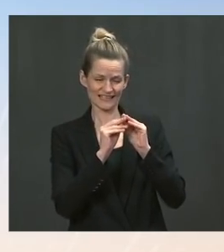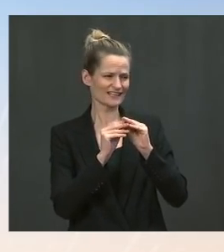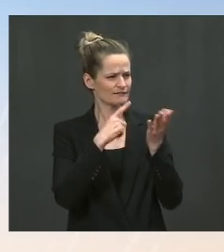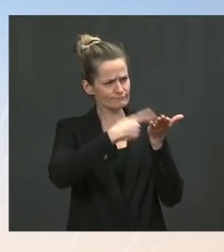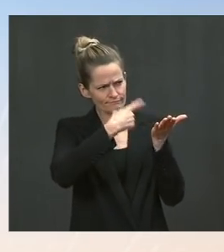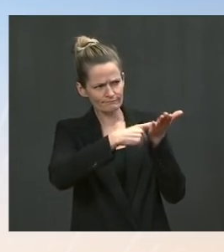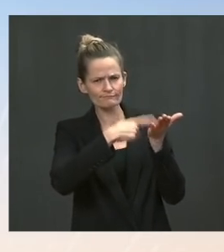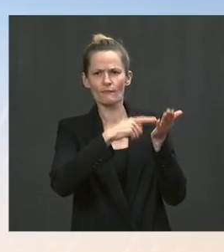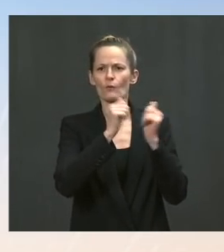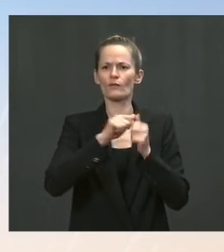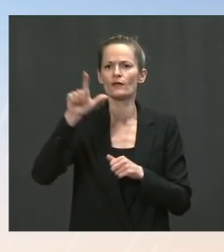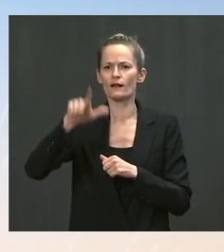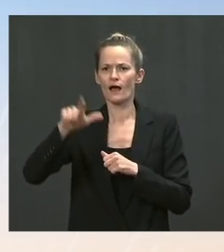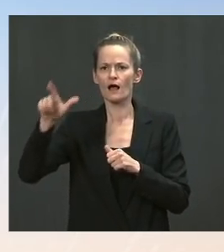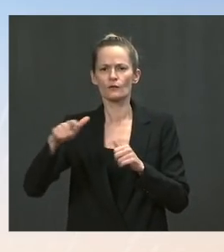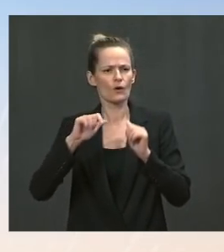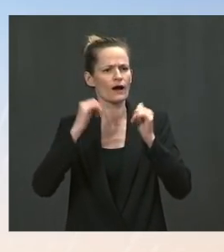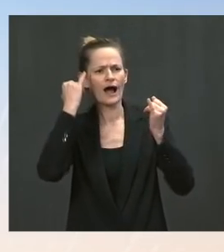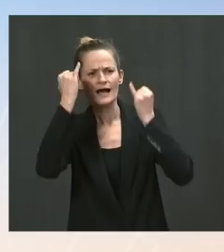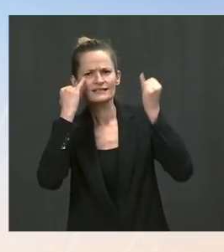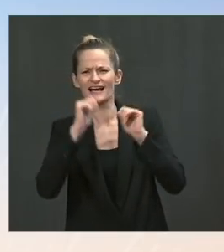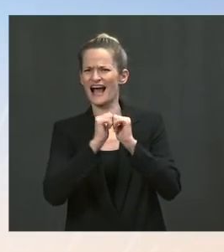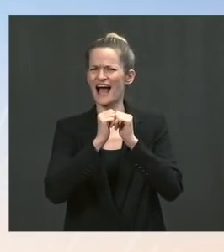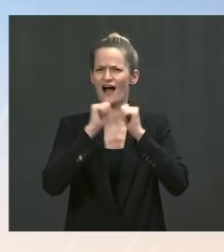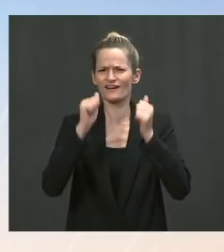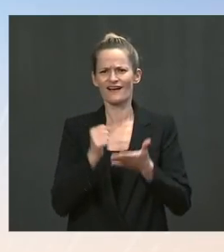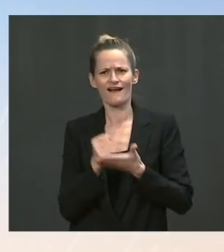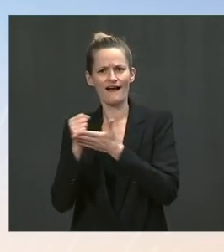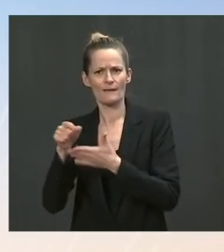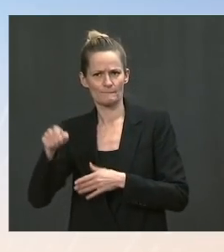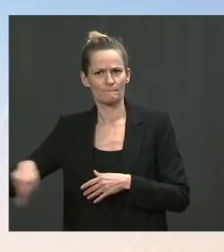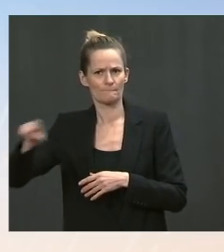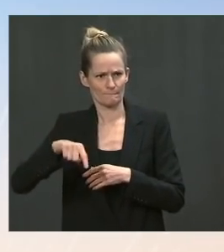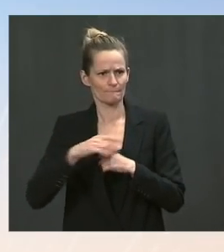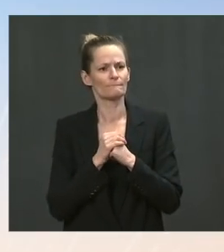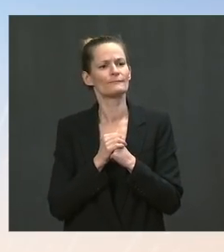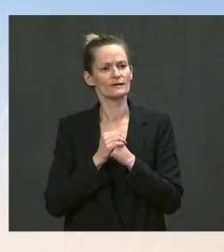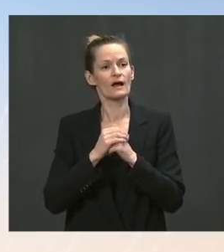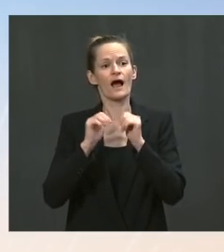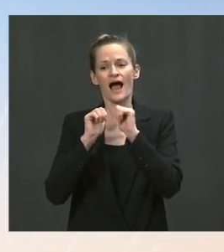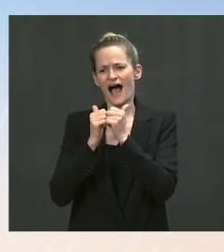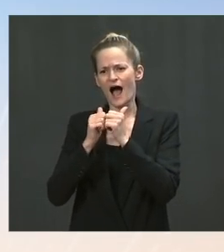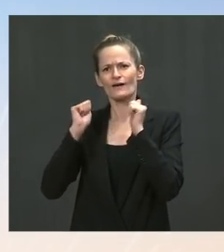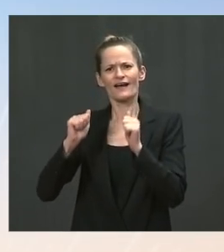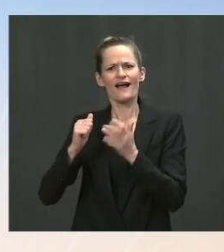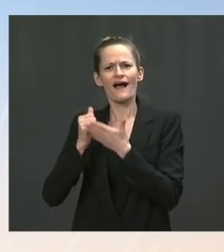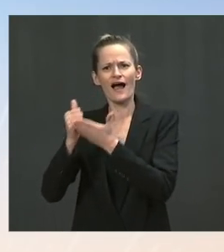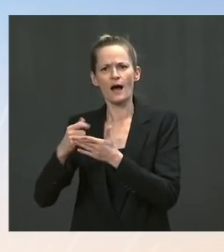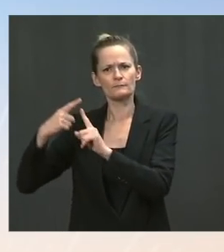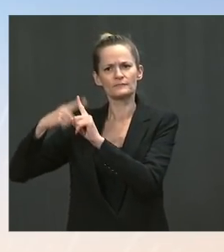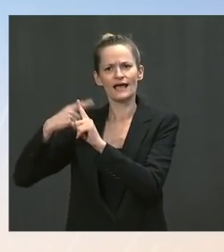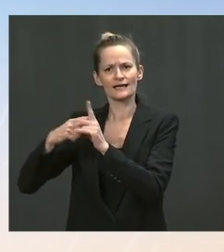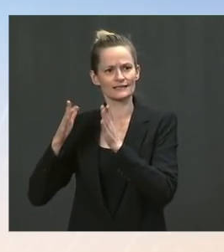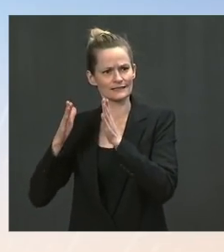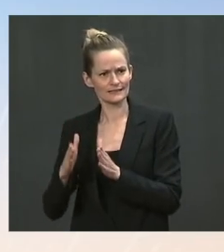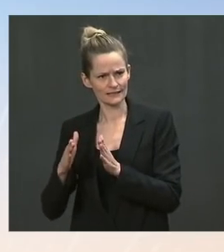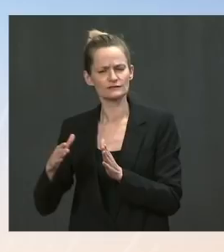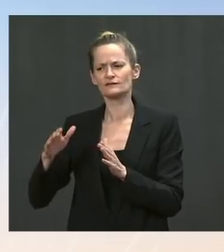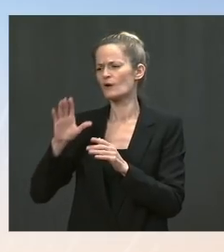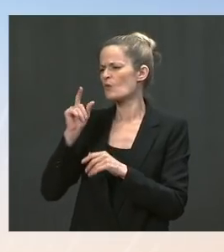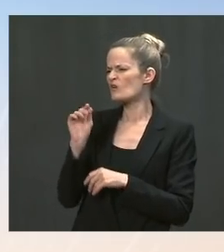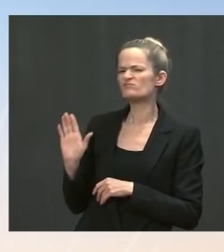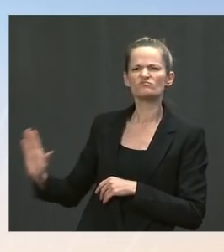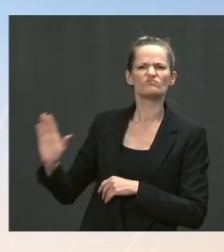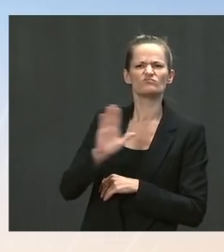rental assistance. And tenant advocates expressed challenges as renters are facing and accessing emergency rental assistance funds, both issues we want to work to